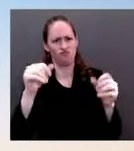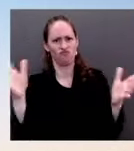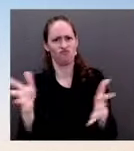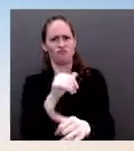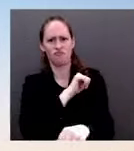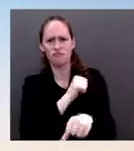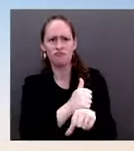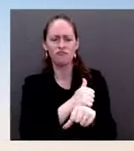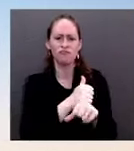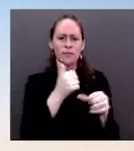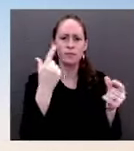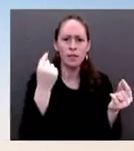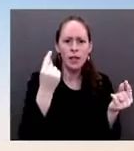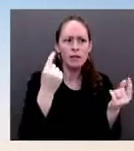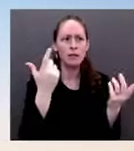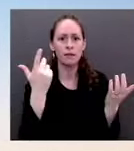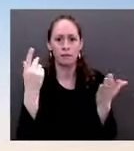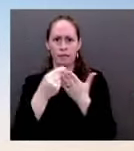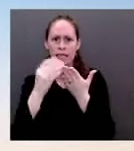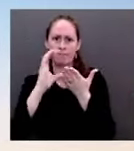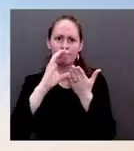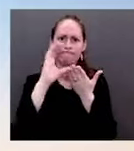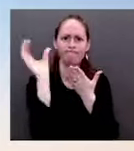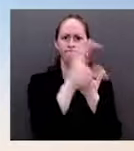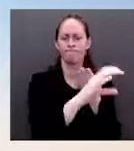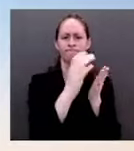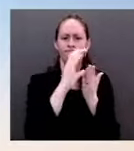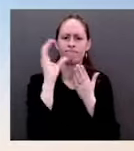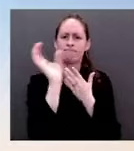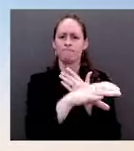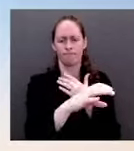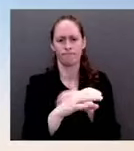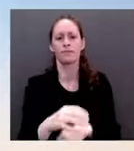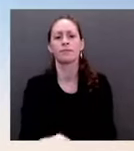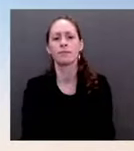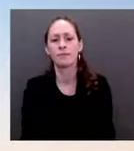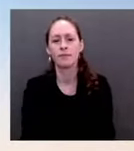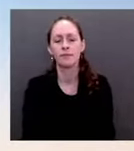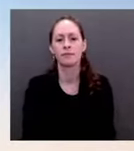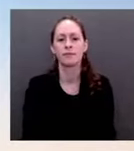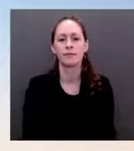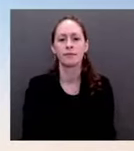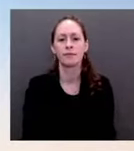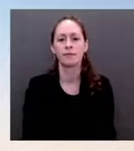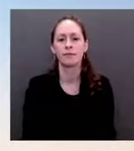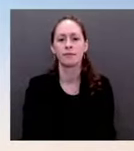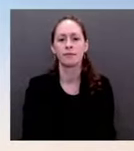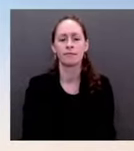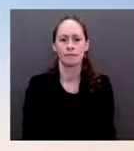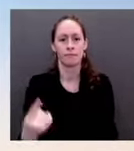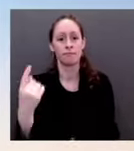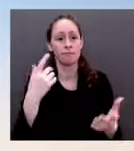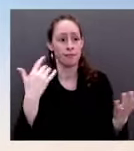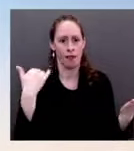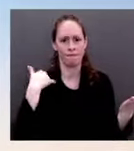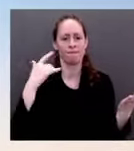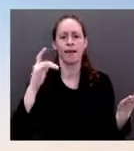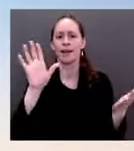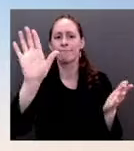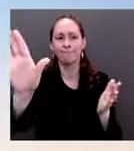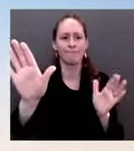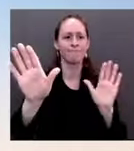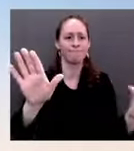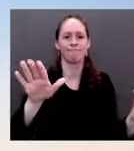utilized third-party transfers authorized by the State Department, allowing U.S. allies and partners to provide U.S. origin equipment from their inventories